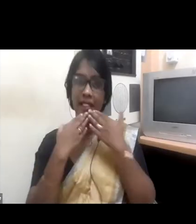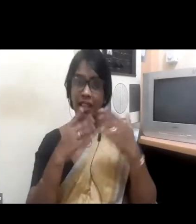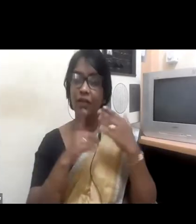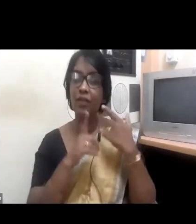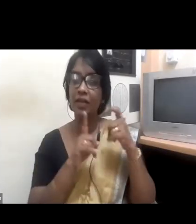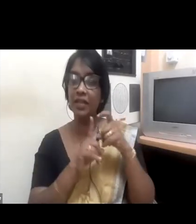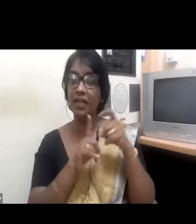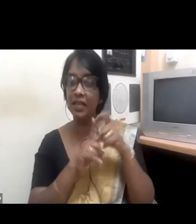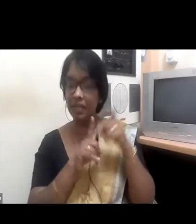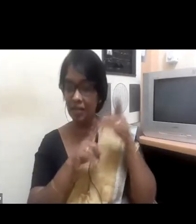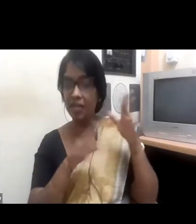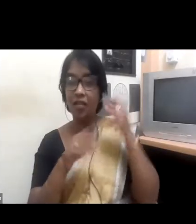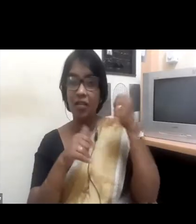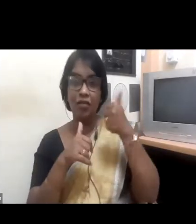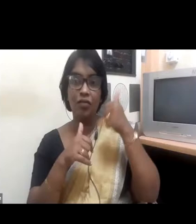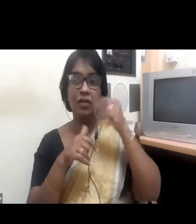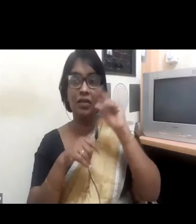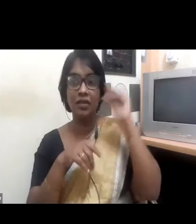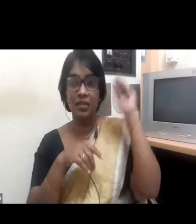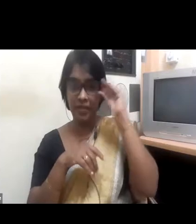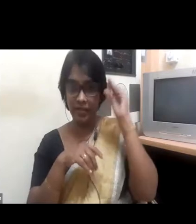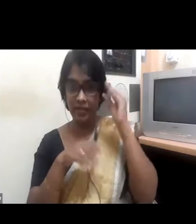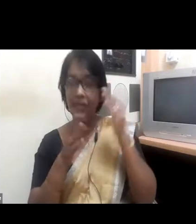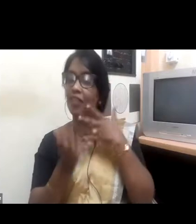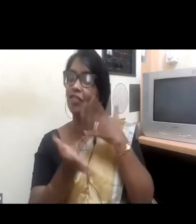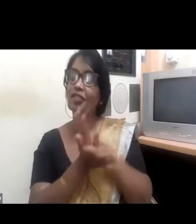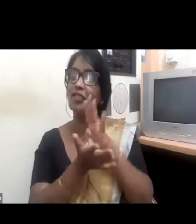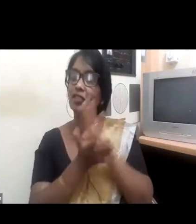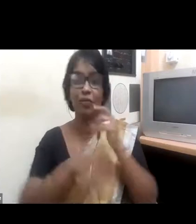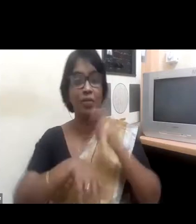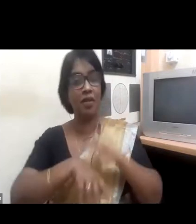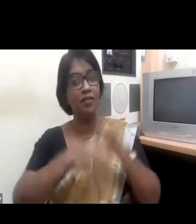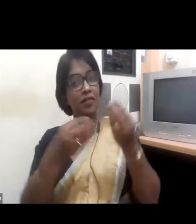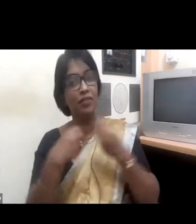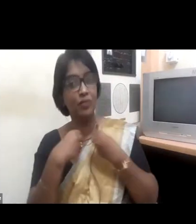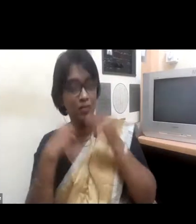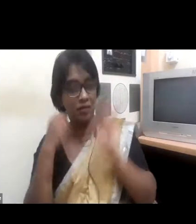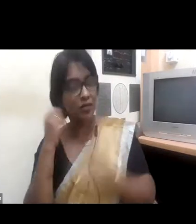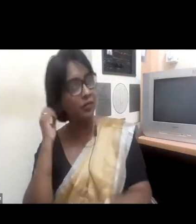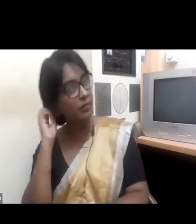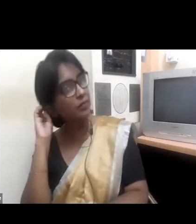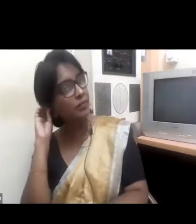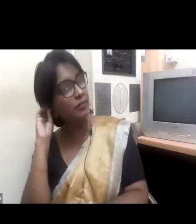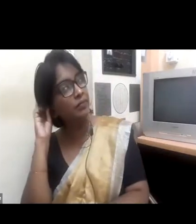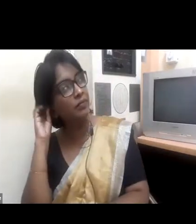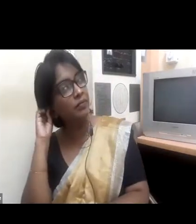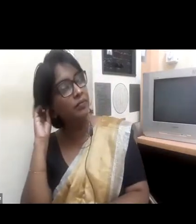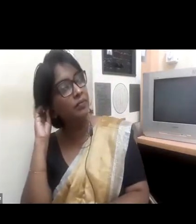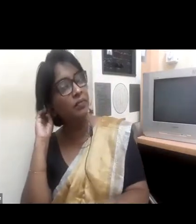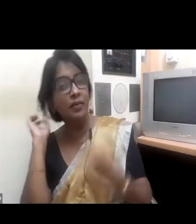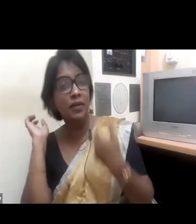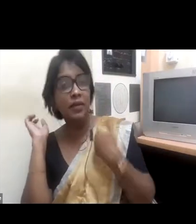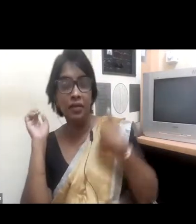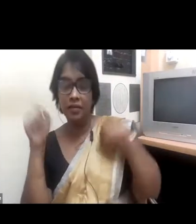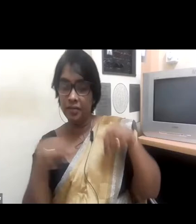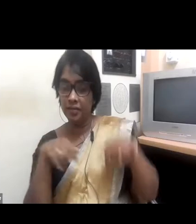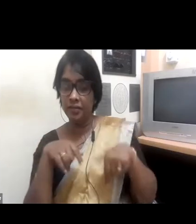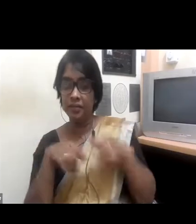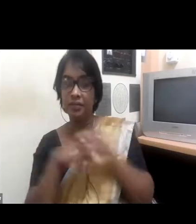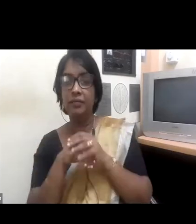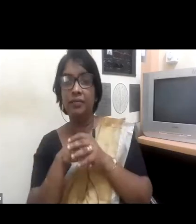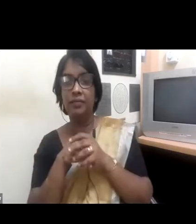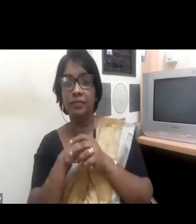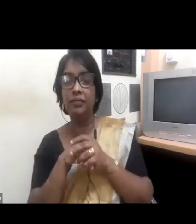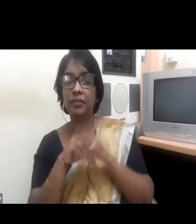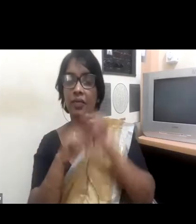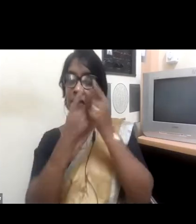to be here today. When I look at the behavioral changes required at the various level, I